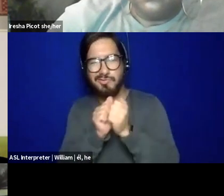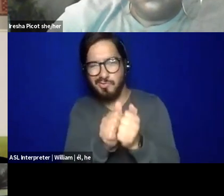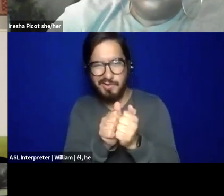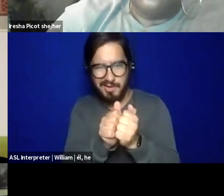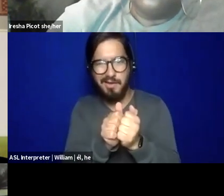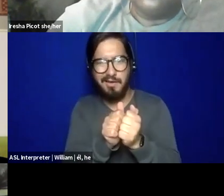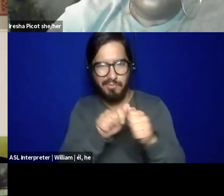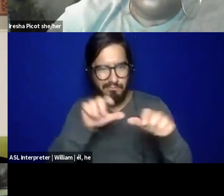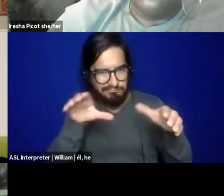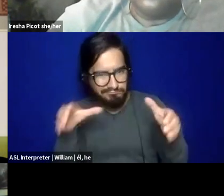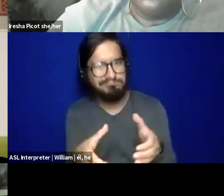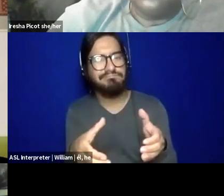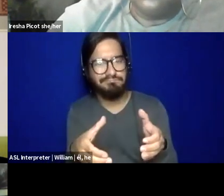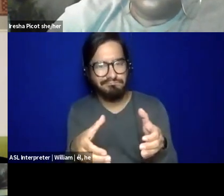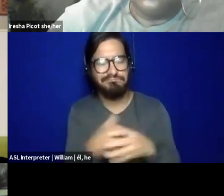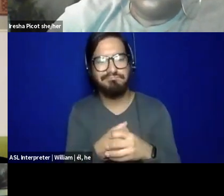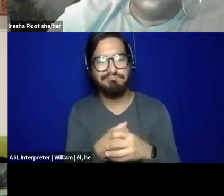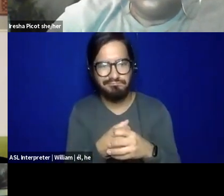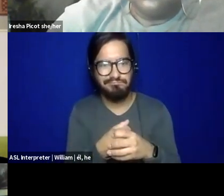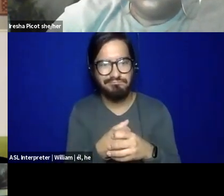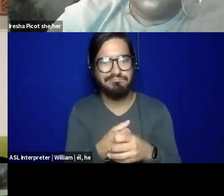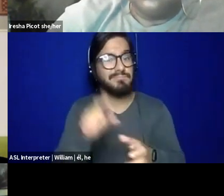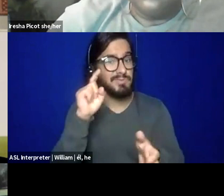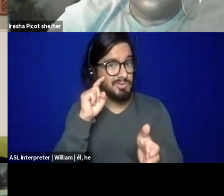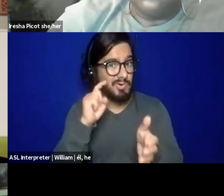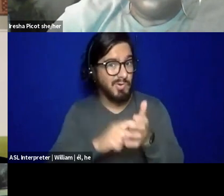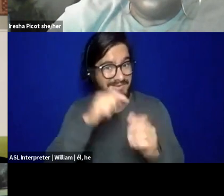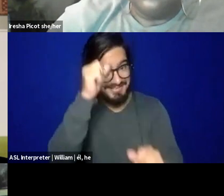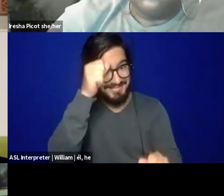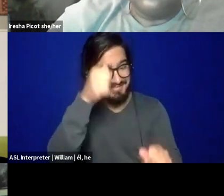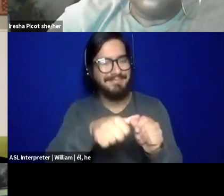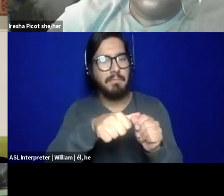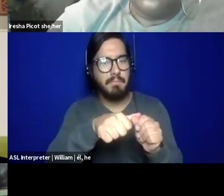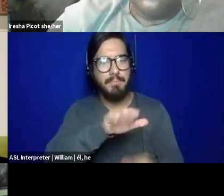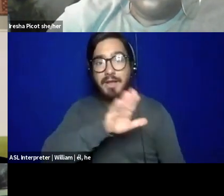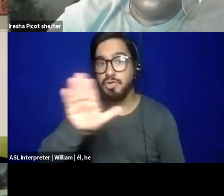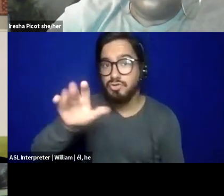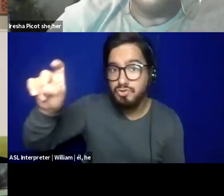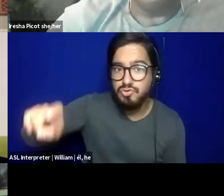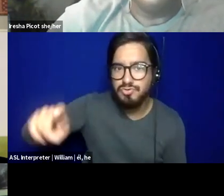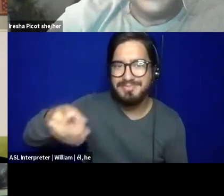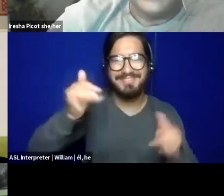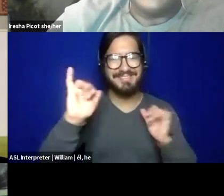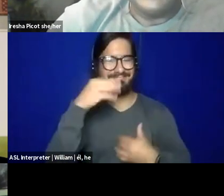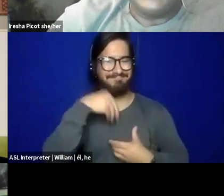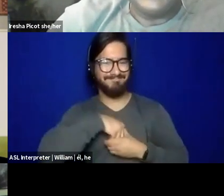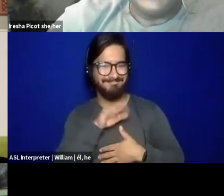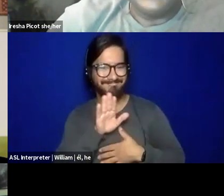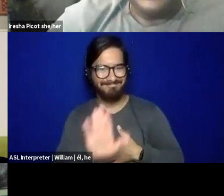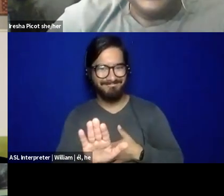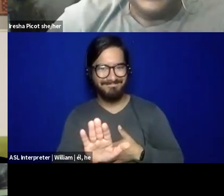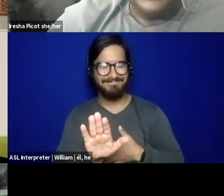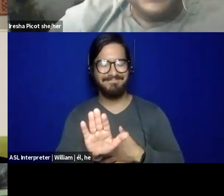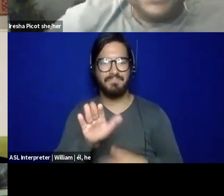um, and recognizing and remembering that what you need is actually already inside of you. And we